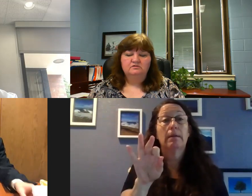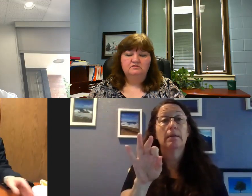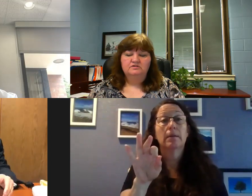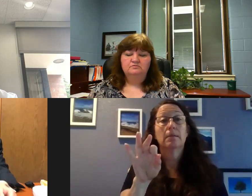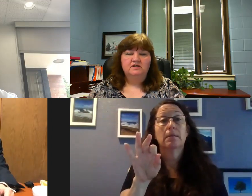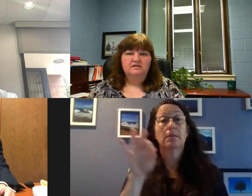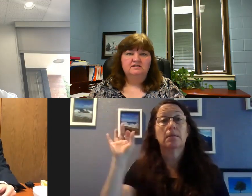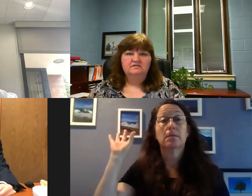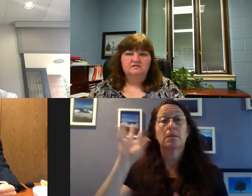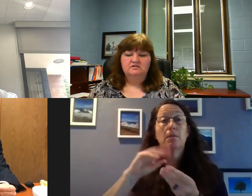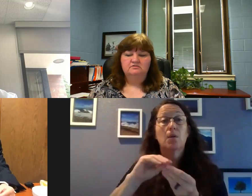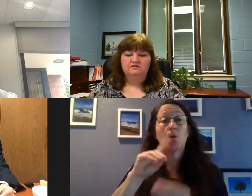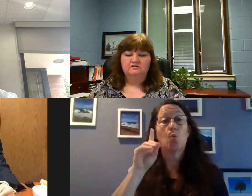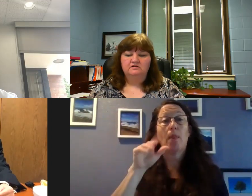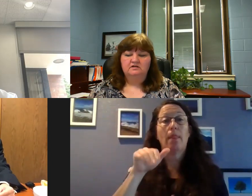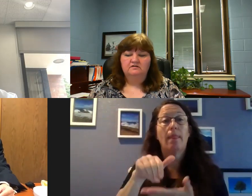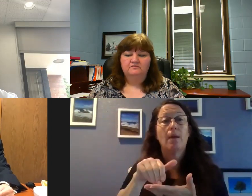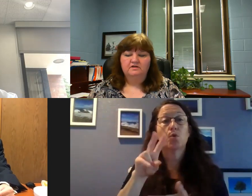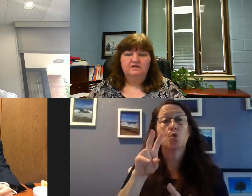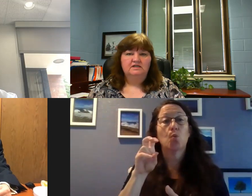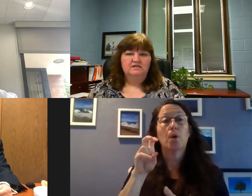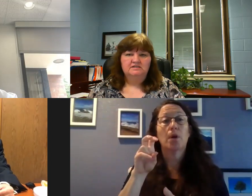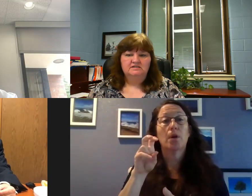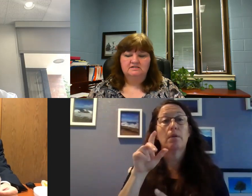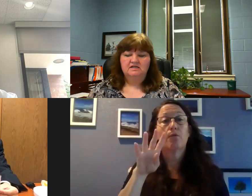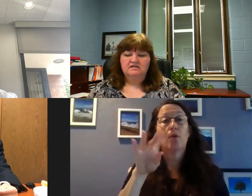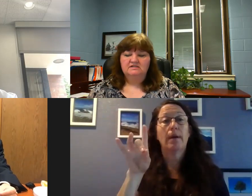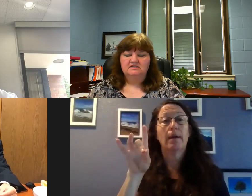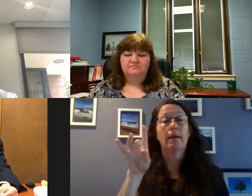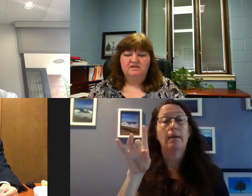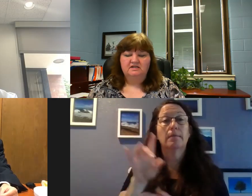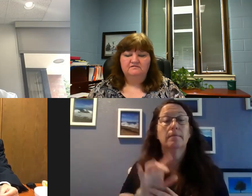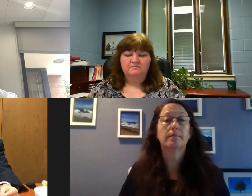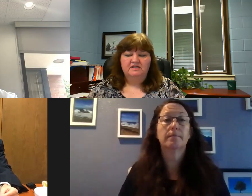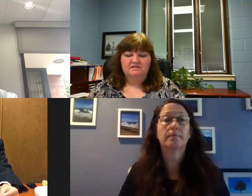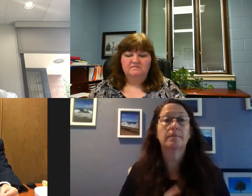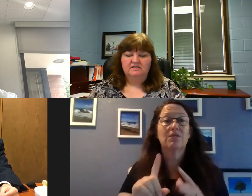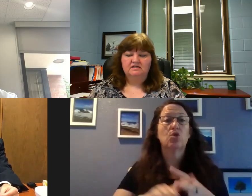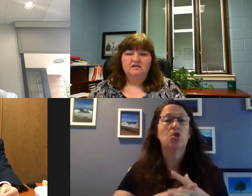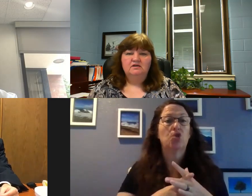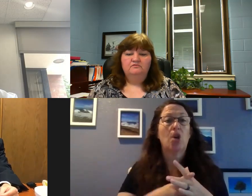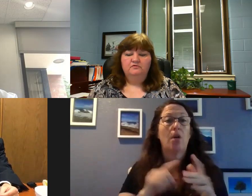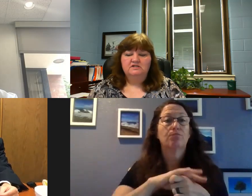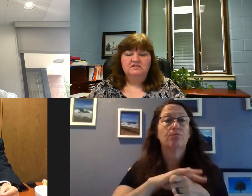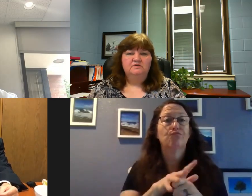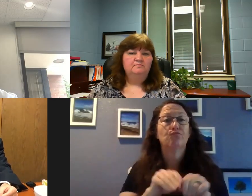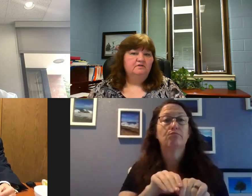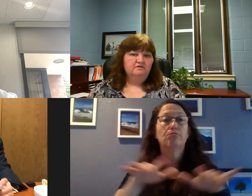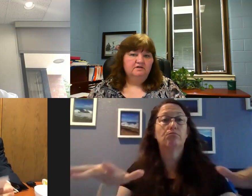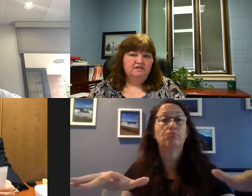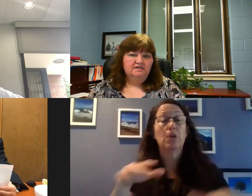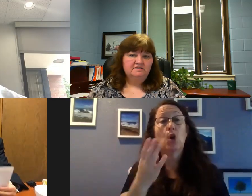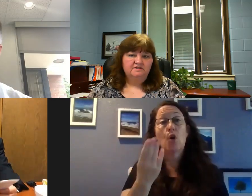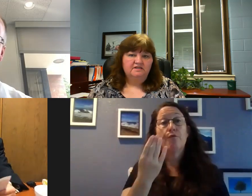our total to 1,248 cases since the beginning of the pandemic. 14